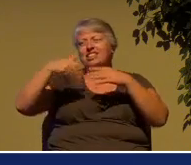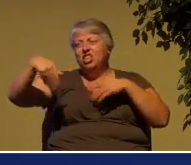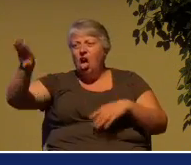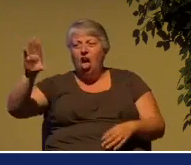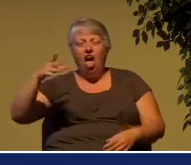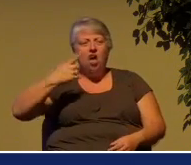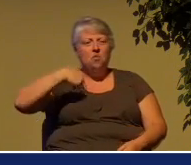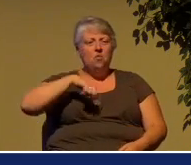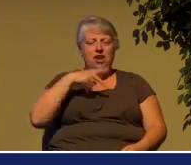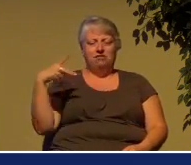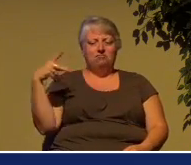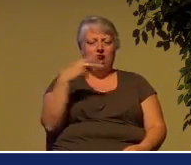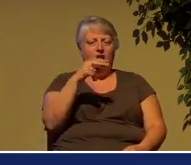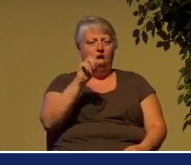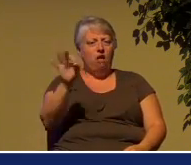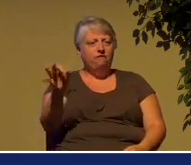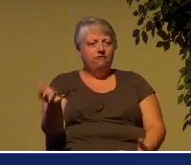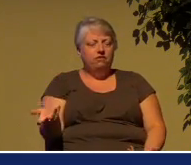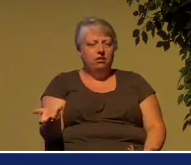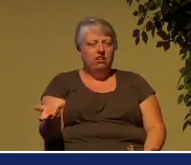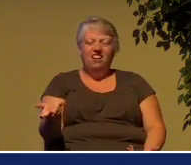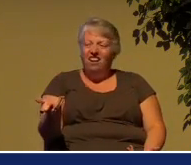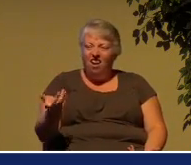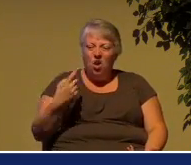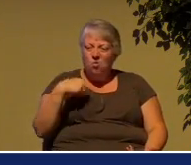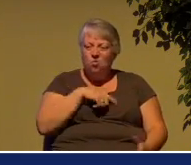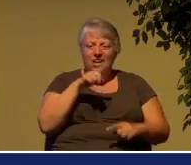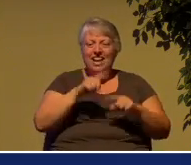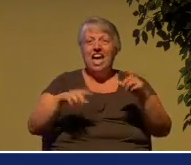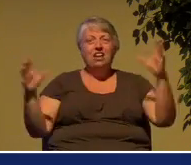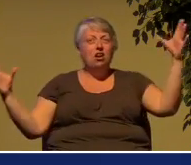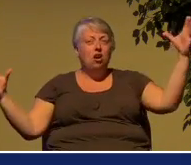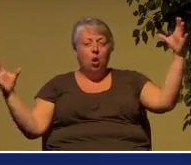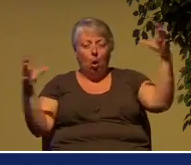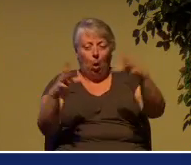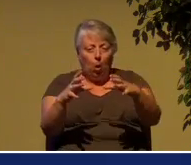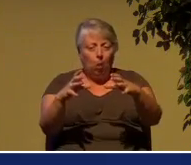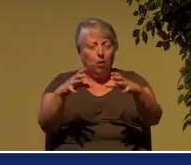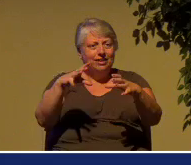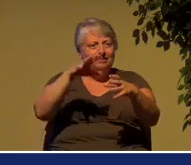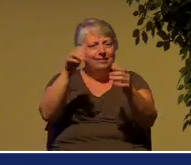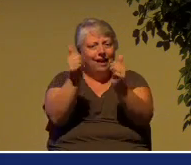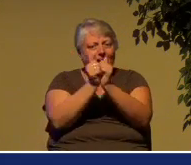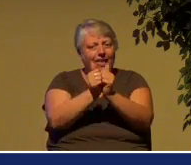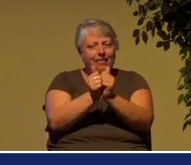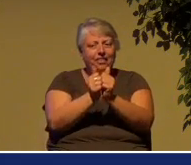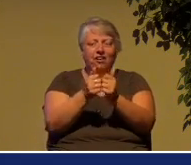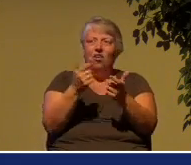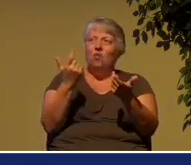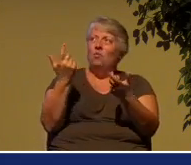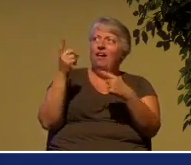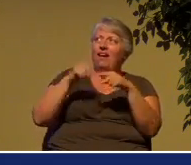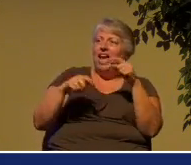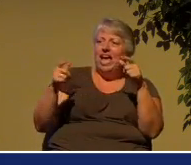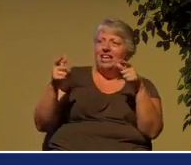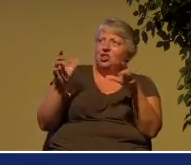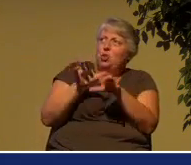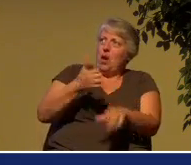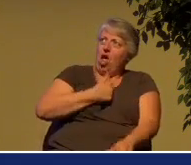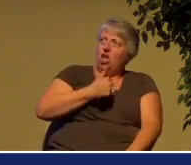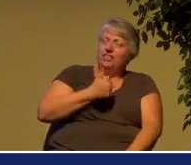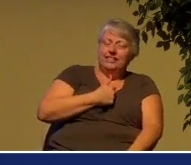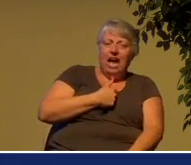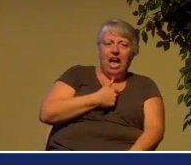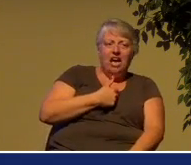to their inheritance. There is no way that they could bring themselves back into the covenant promises of God.